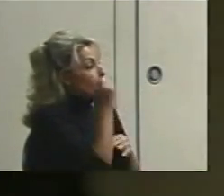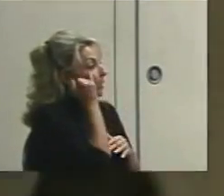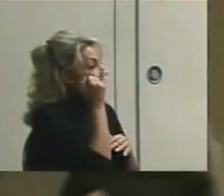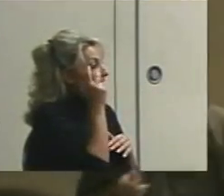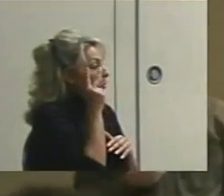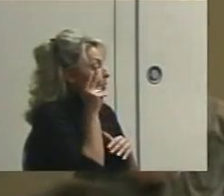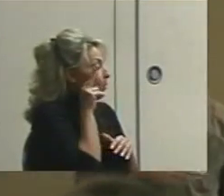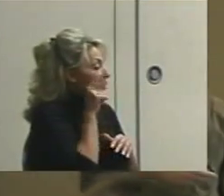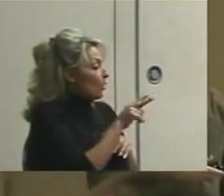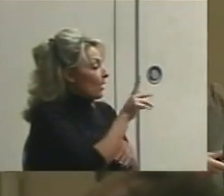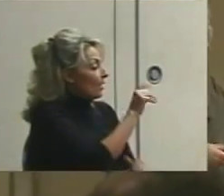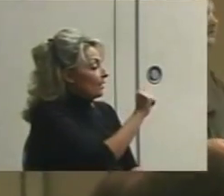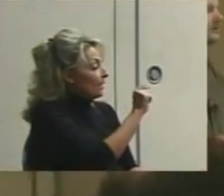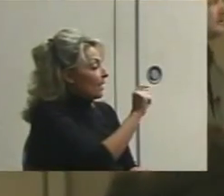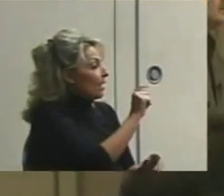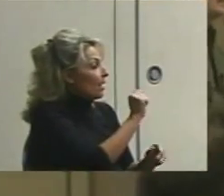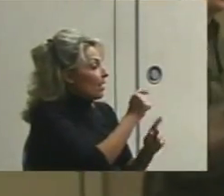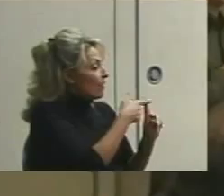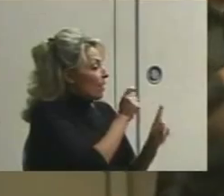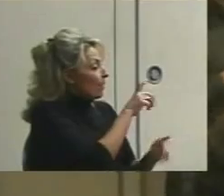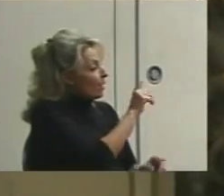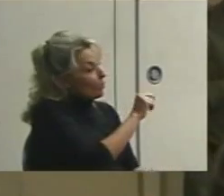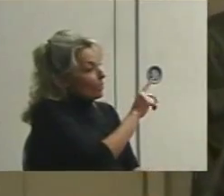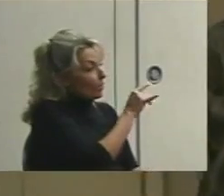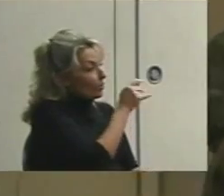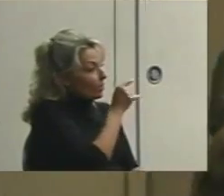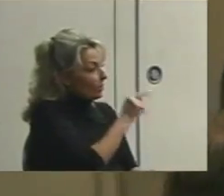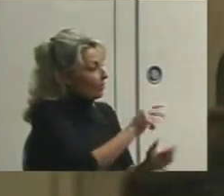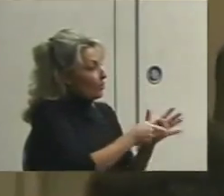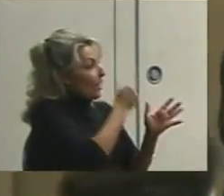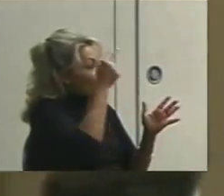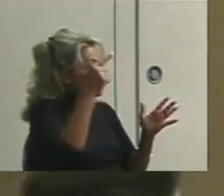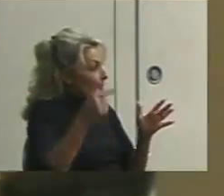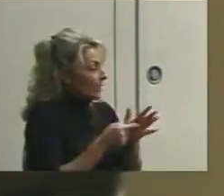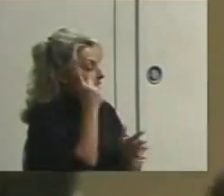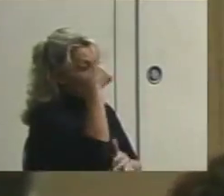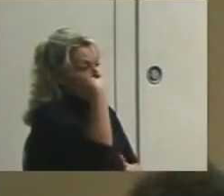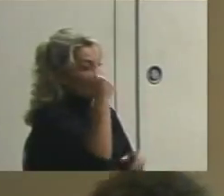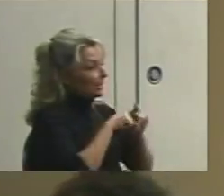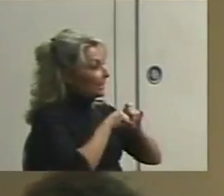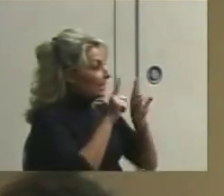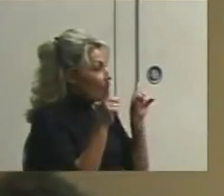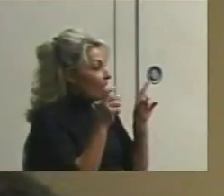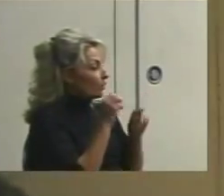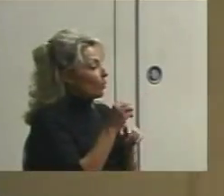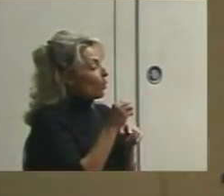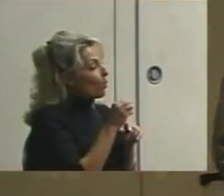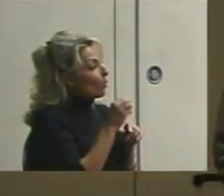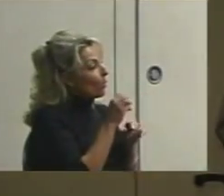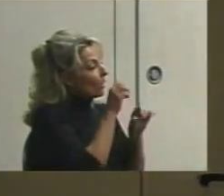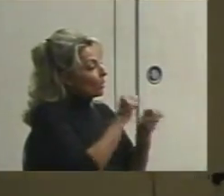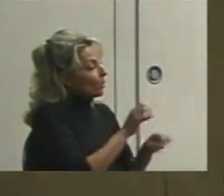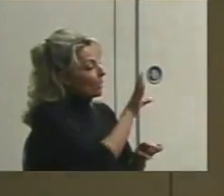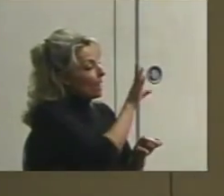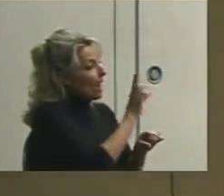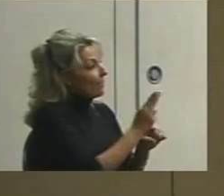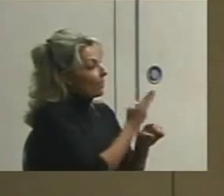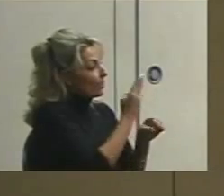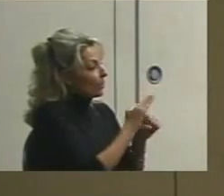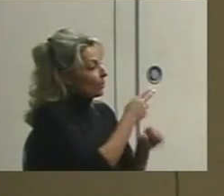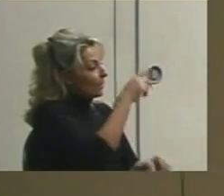look at the data by duration, it looks a lot different. So you can never use